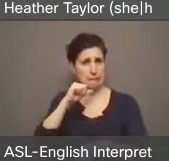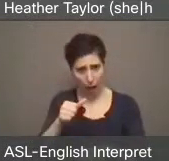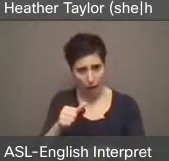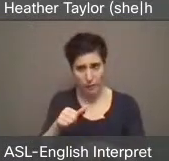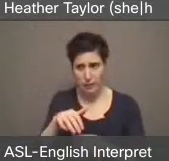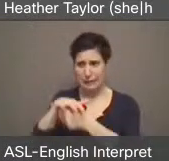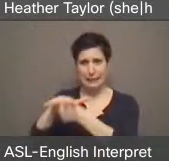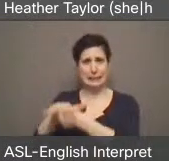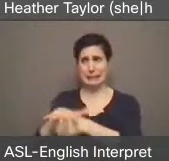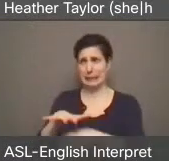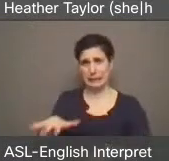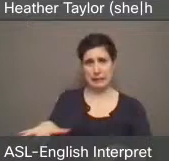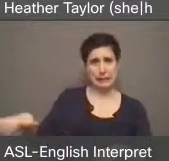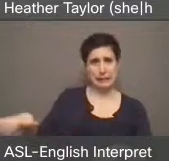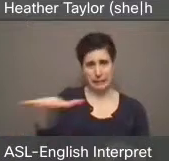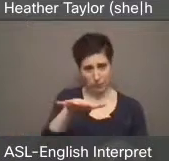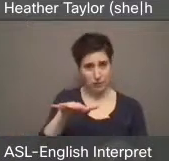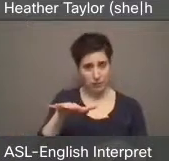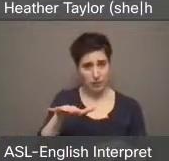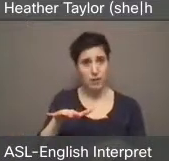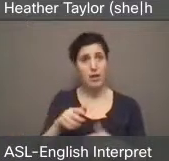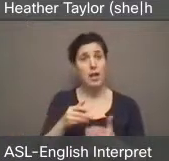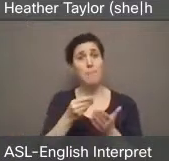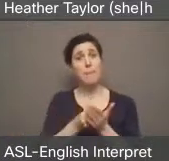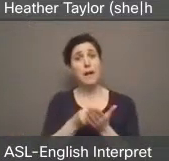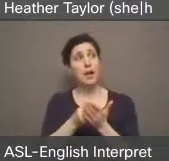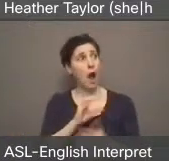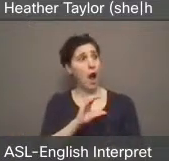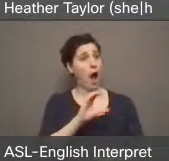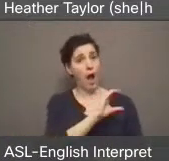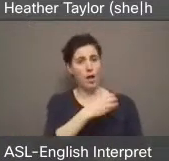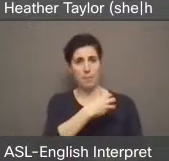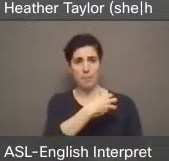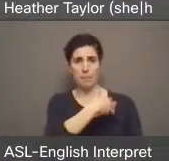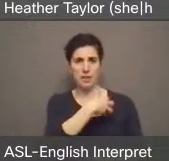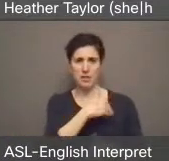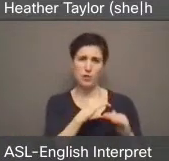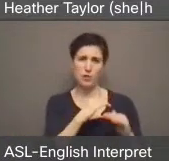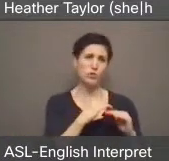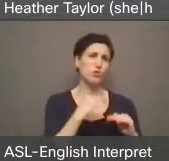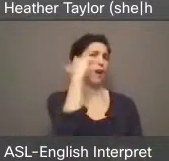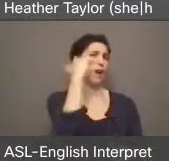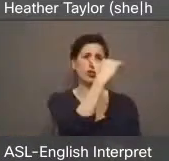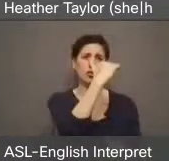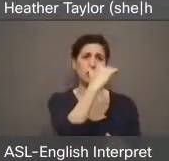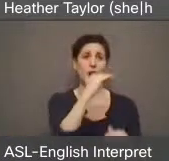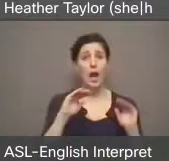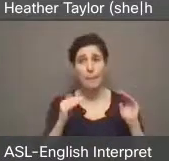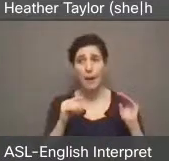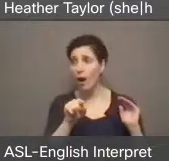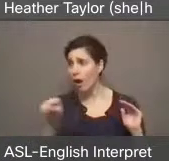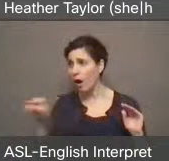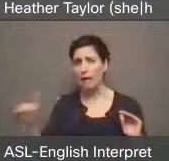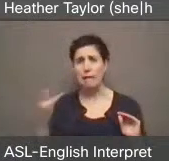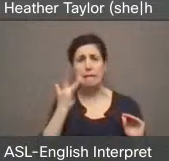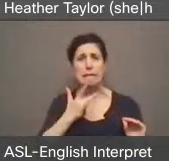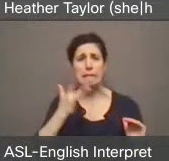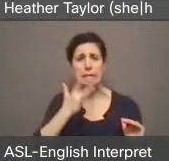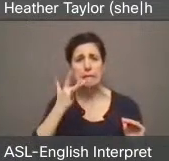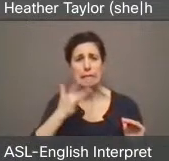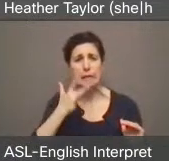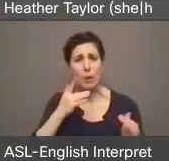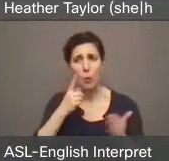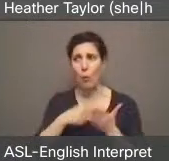the city, the amount of funding for the Toronto police services, I believe is too high compared to the other social services and infrastructure that people